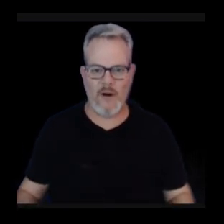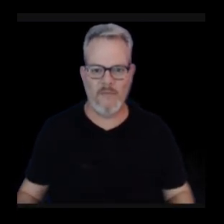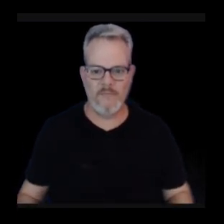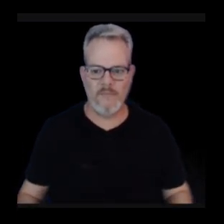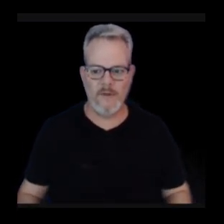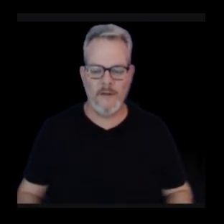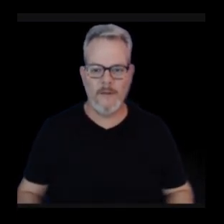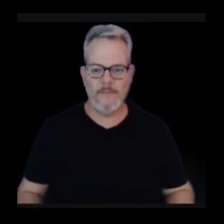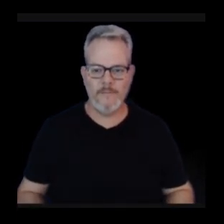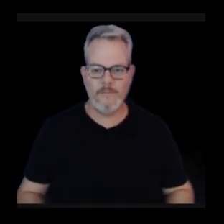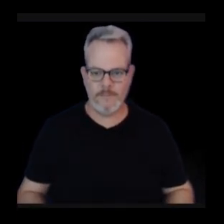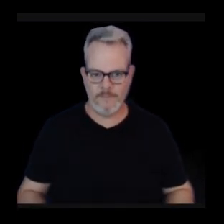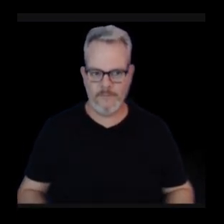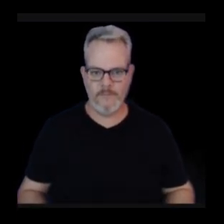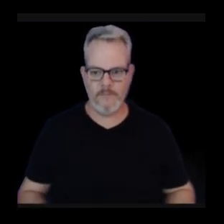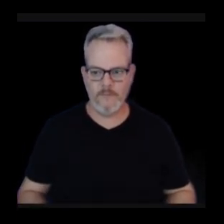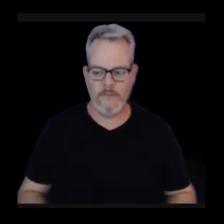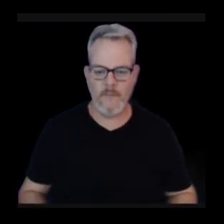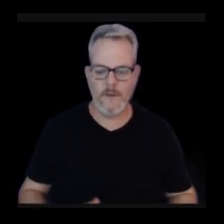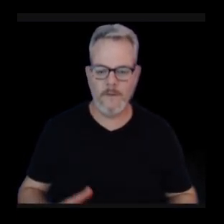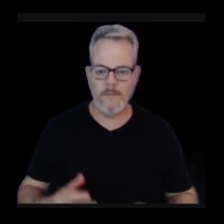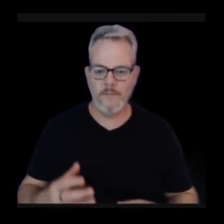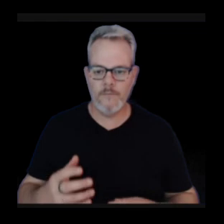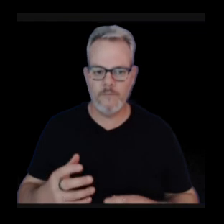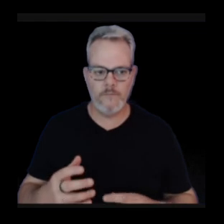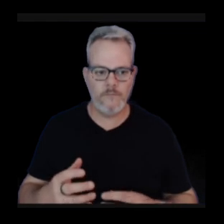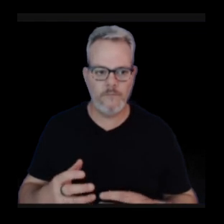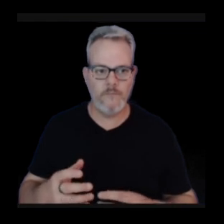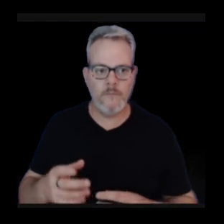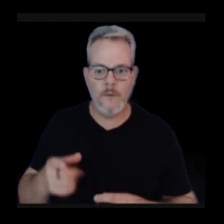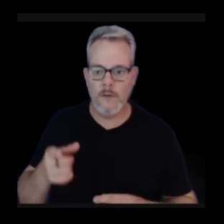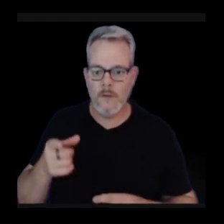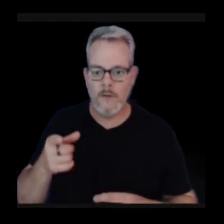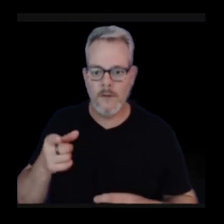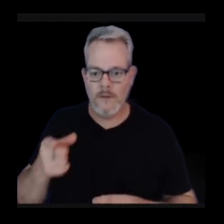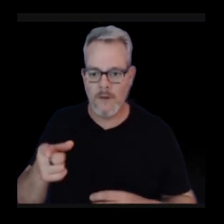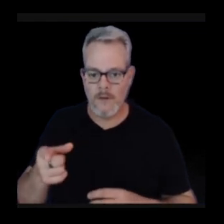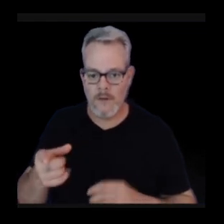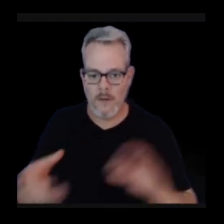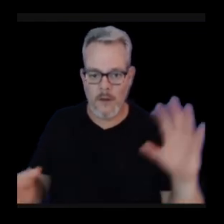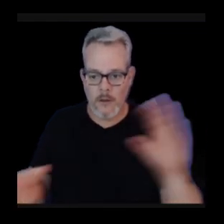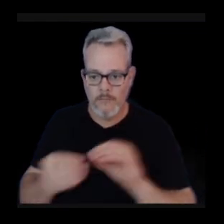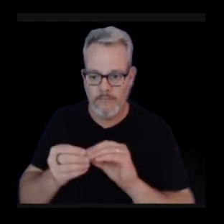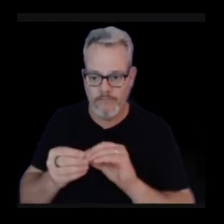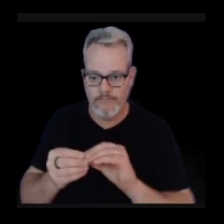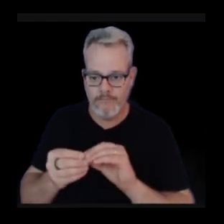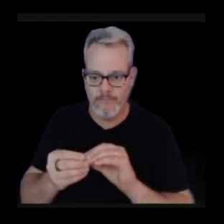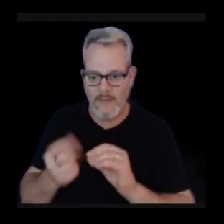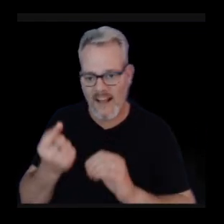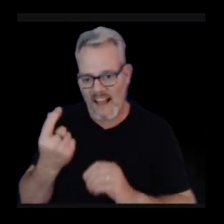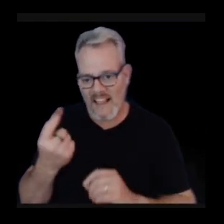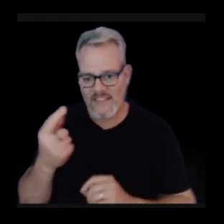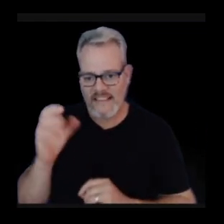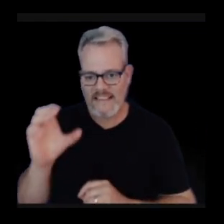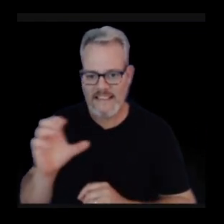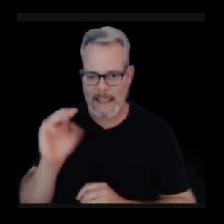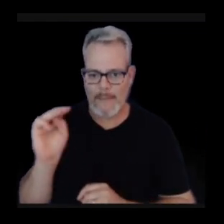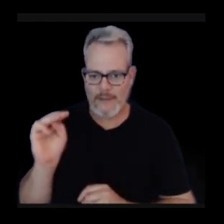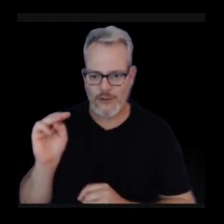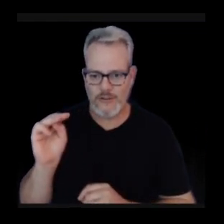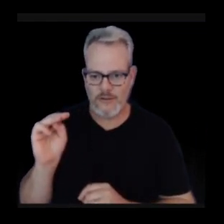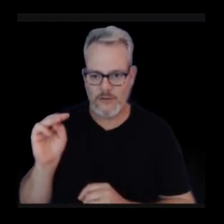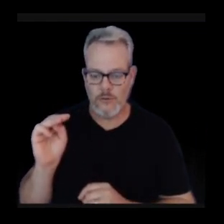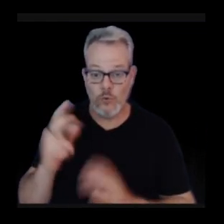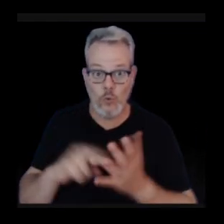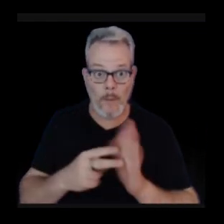is in excess of four inches, 11 centimeters. So the ground has been rising fairly quickly